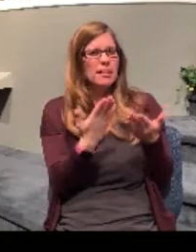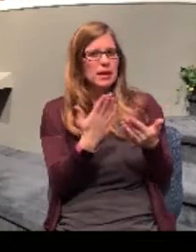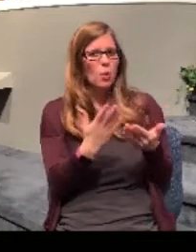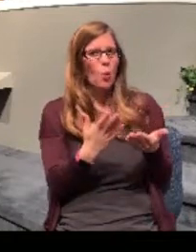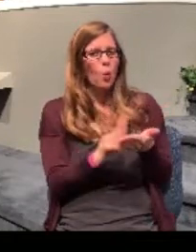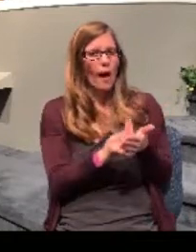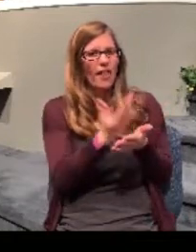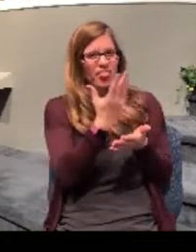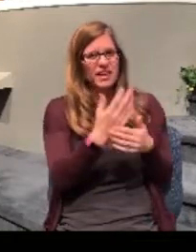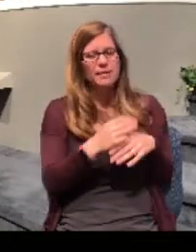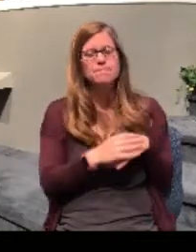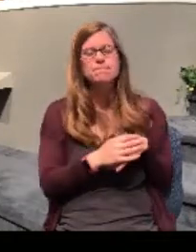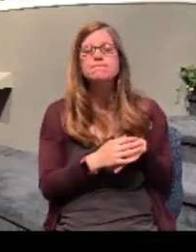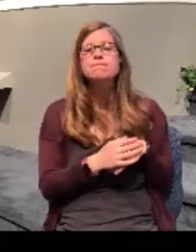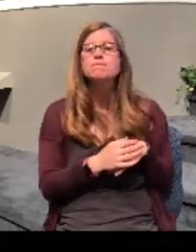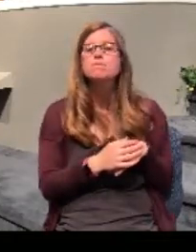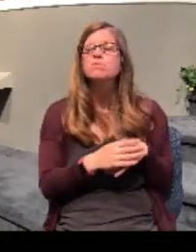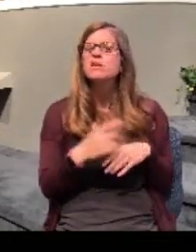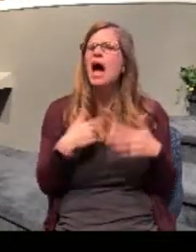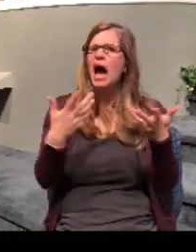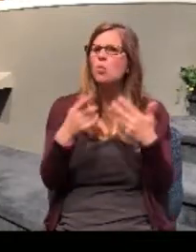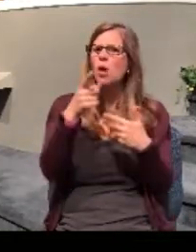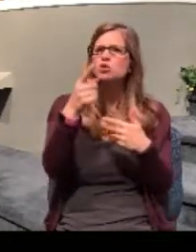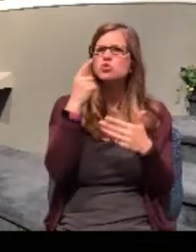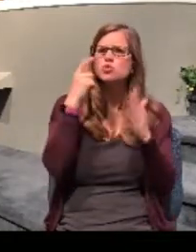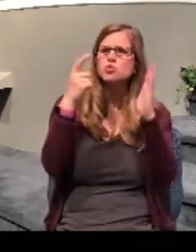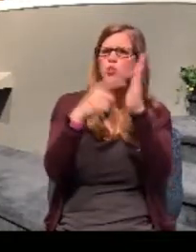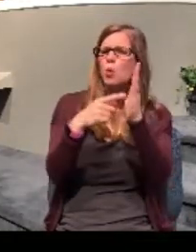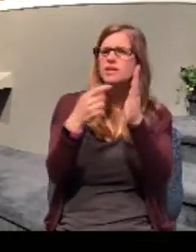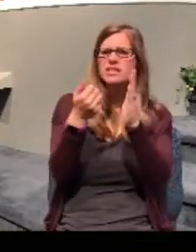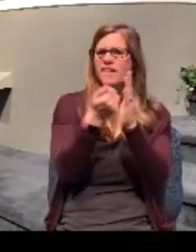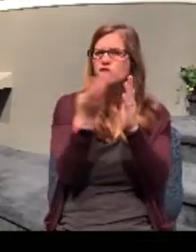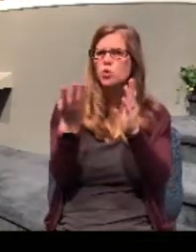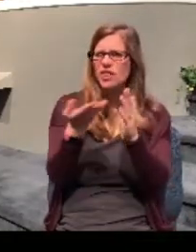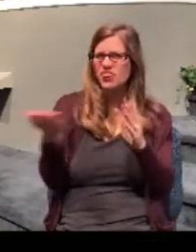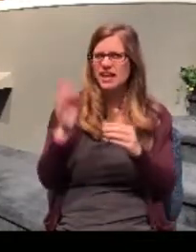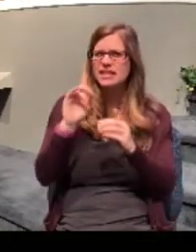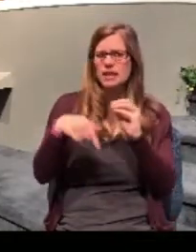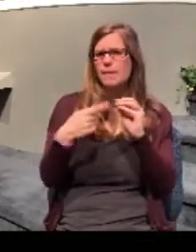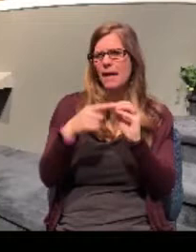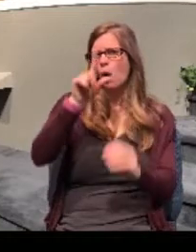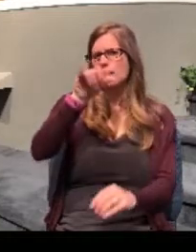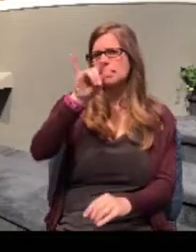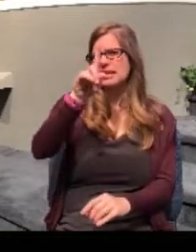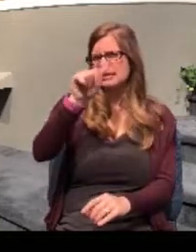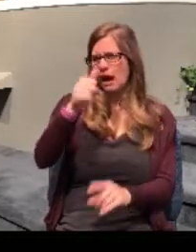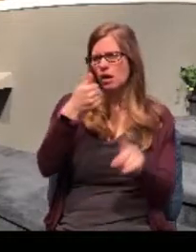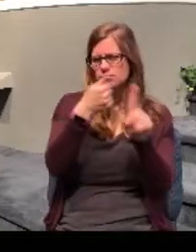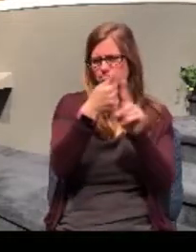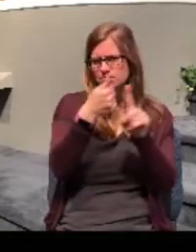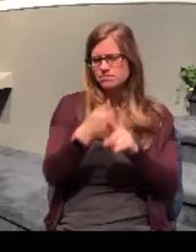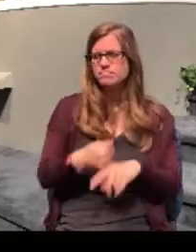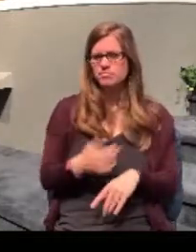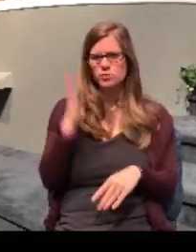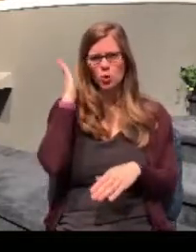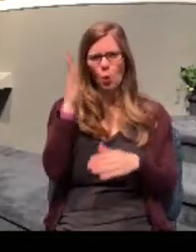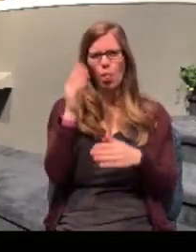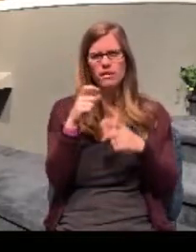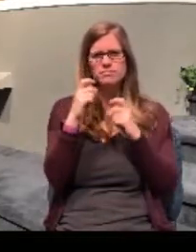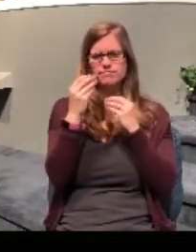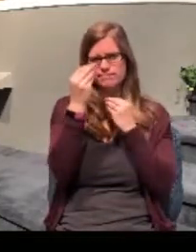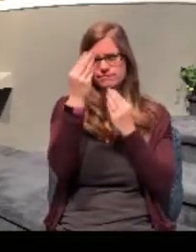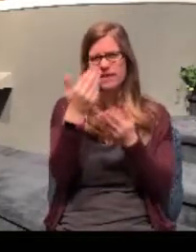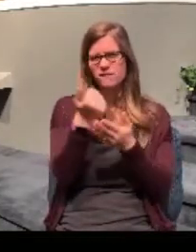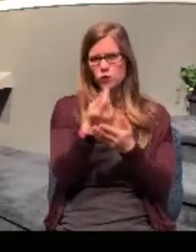I want you to notice several things about this first convert named Lydia. I want to give you several points to write down. Number